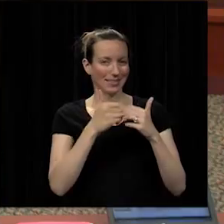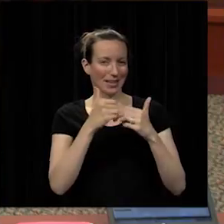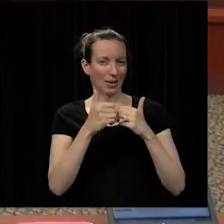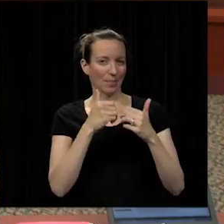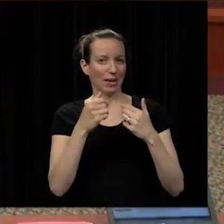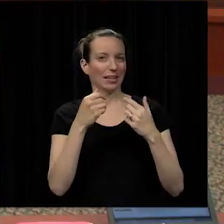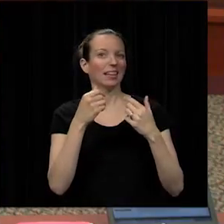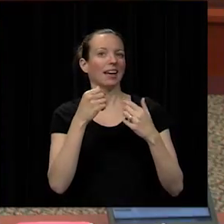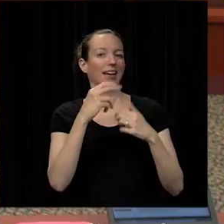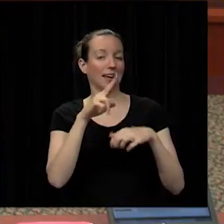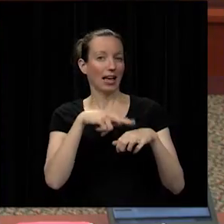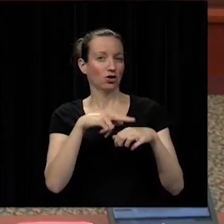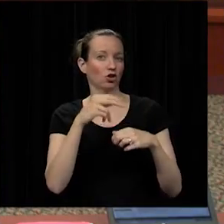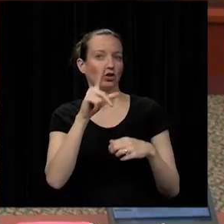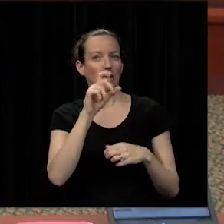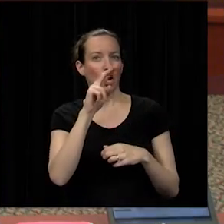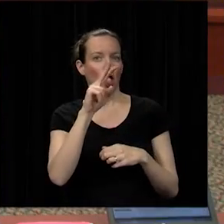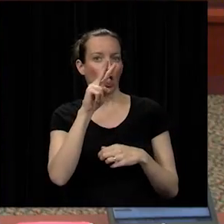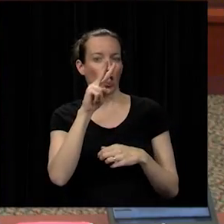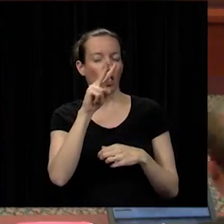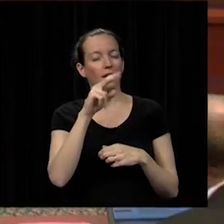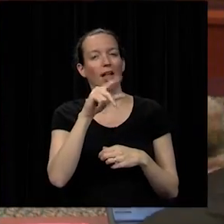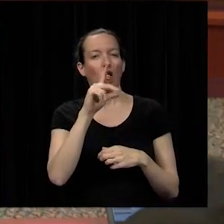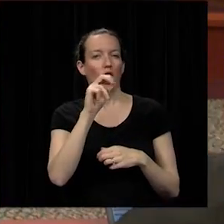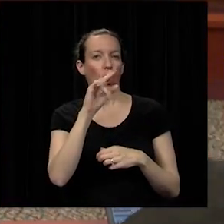in louisville kentucky later this month congratulations